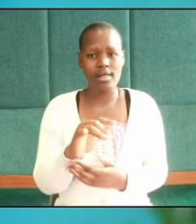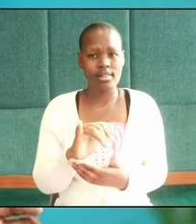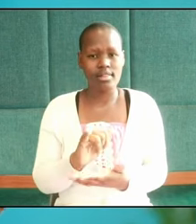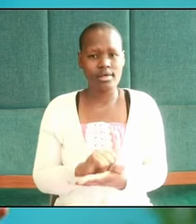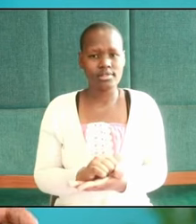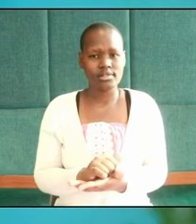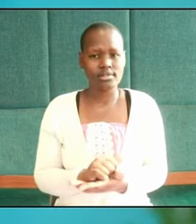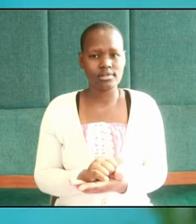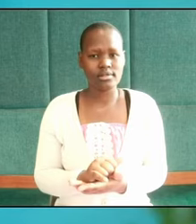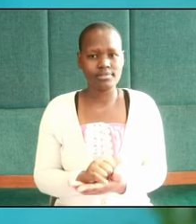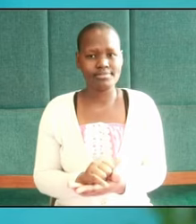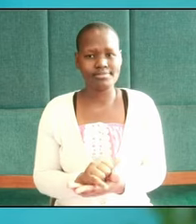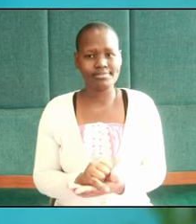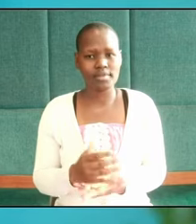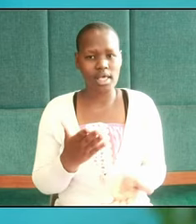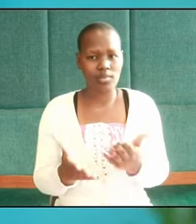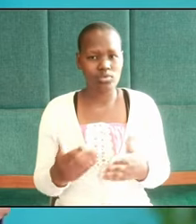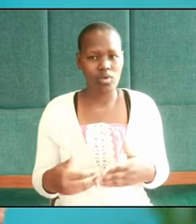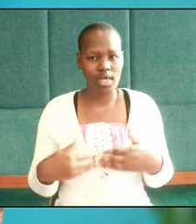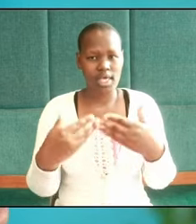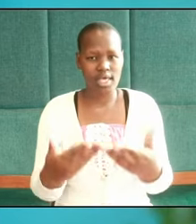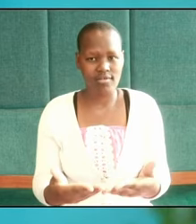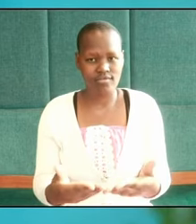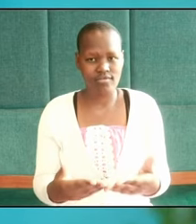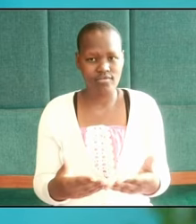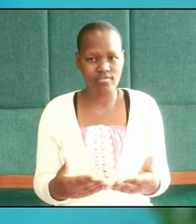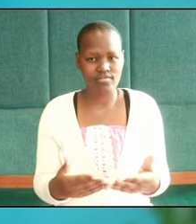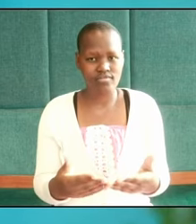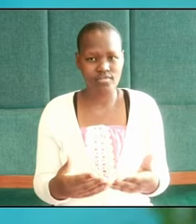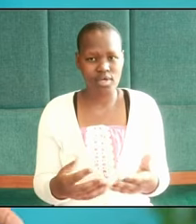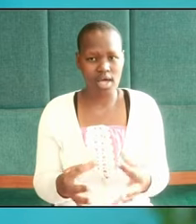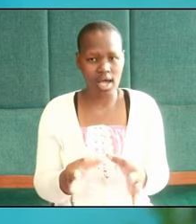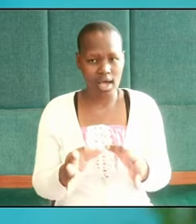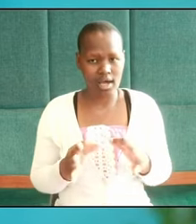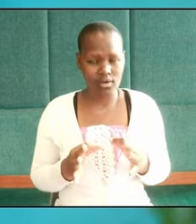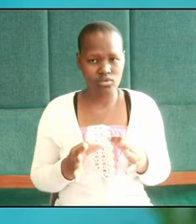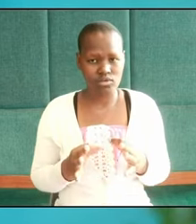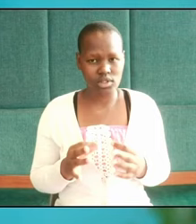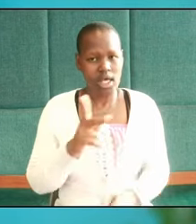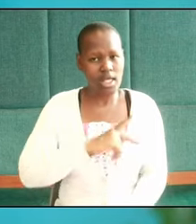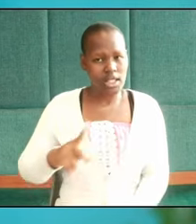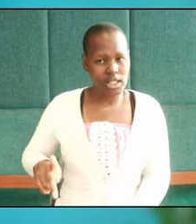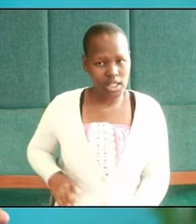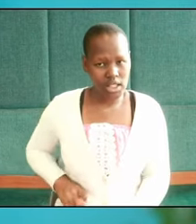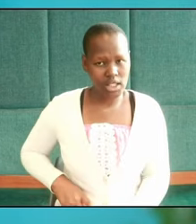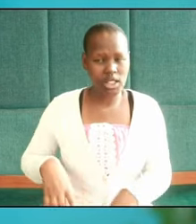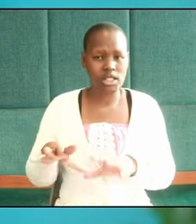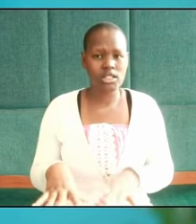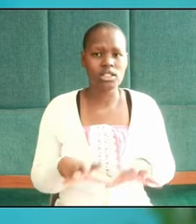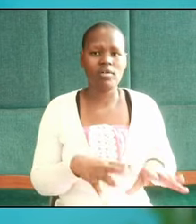might give account to them so that the king would suffer no